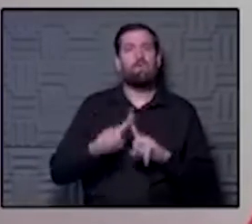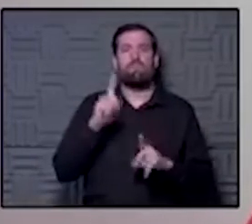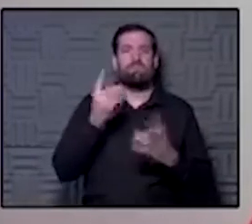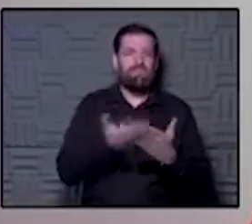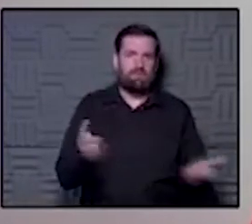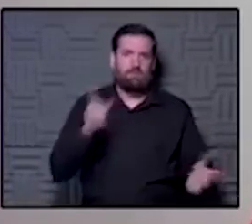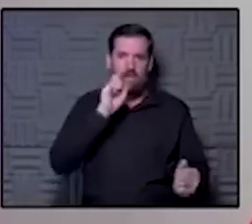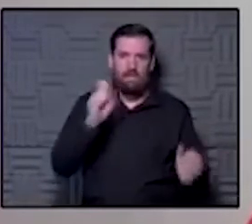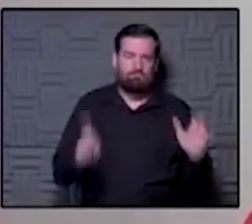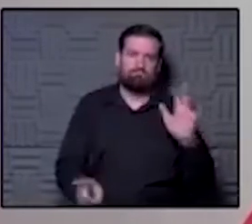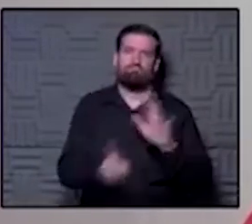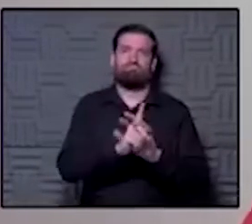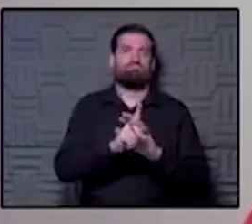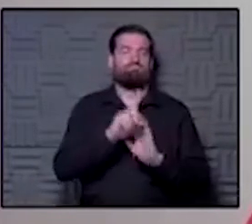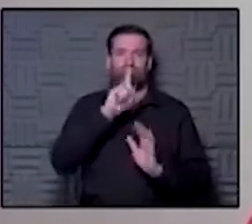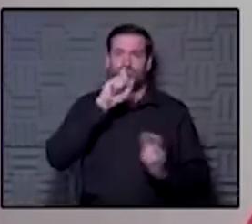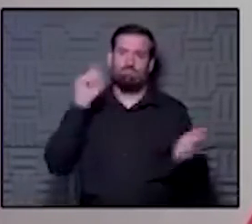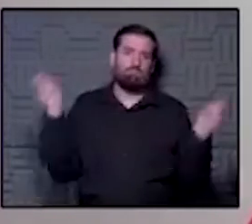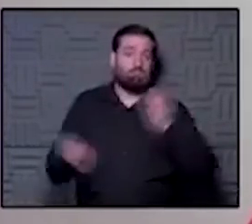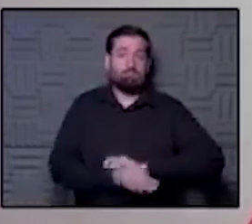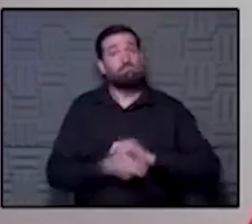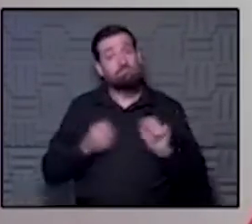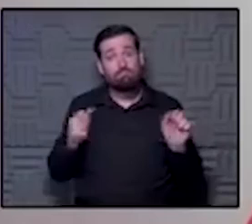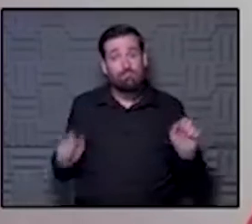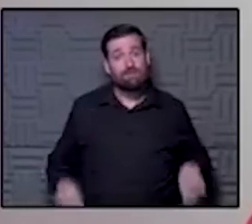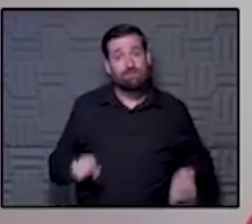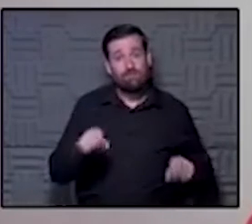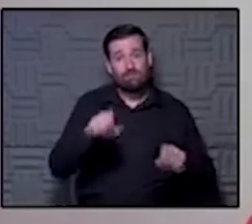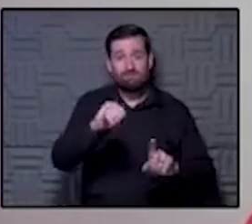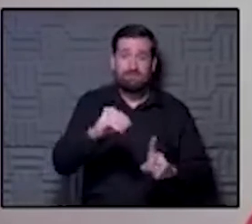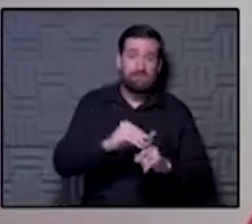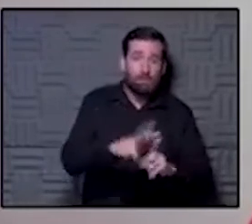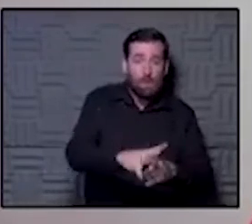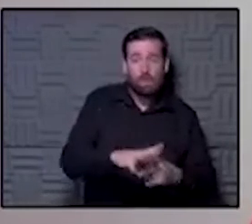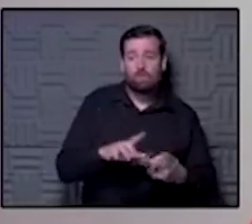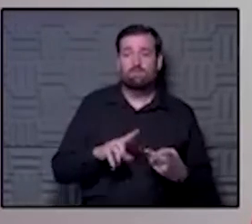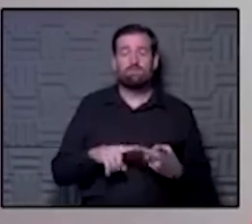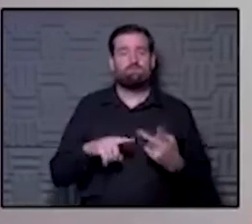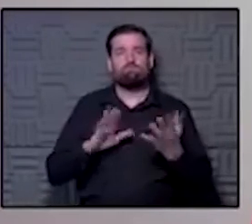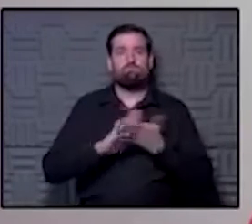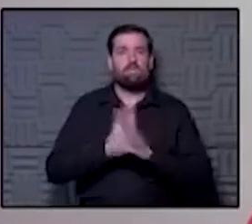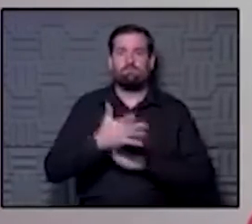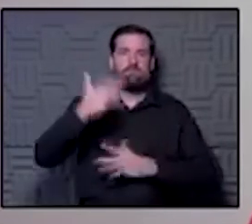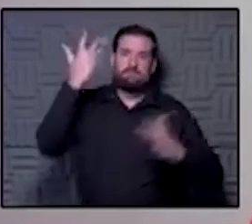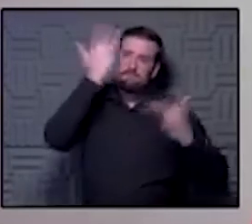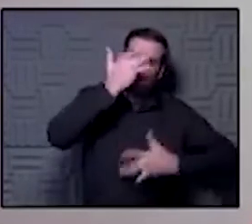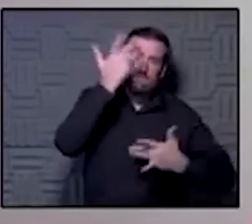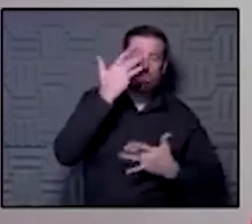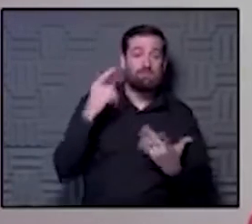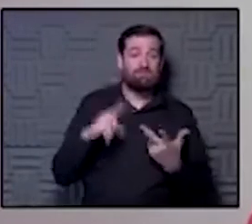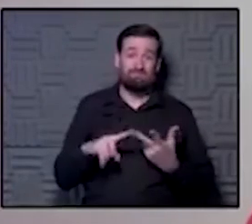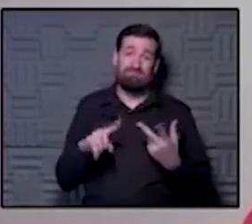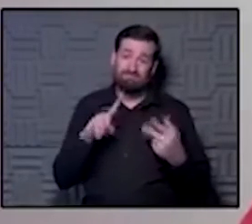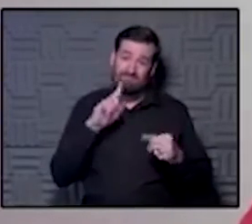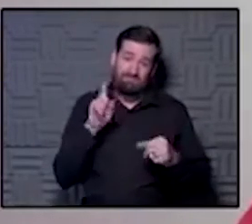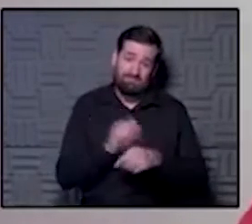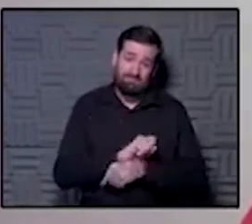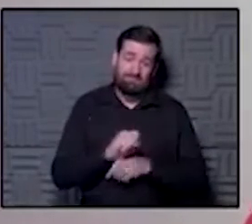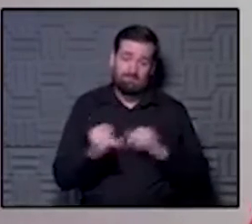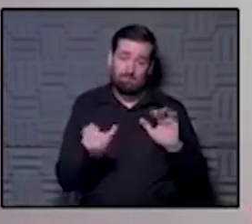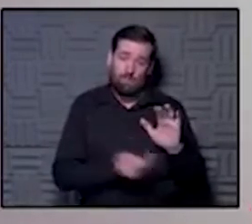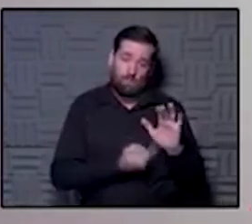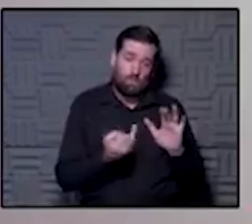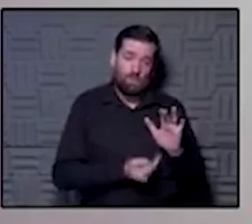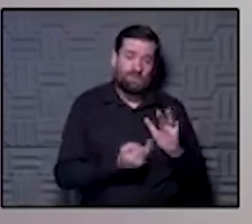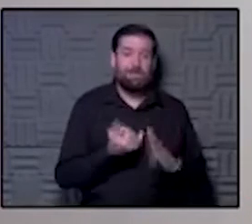And in the world of COVID, it's possible you could get exposed to COVID or become sick. And then you might actually be in quarantine or isolation